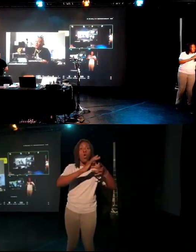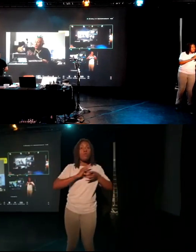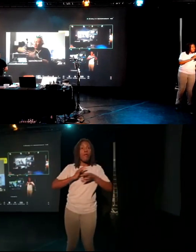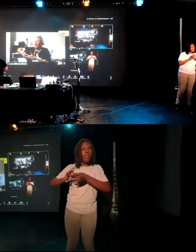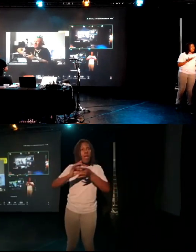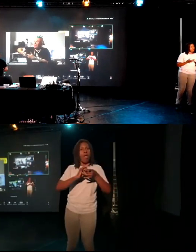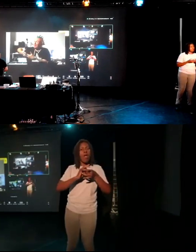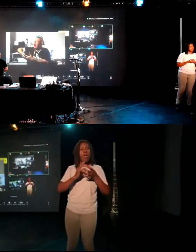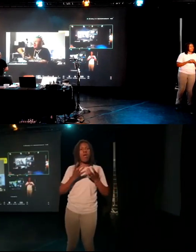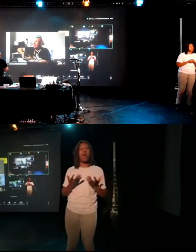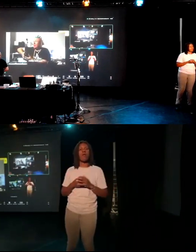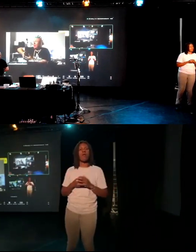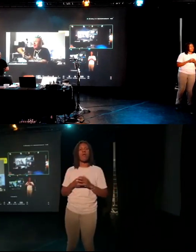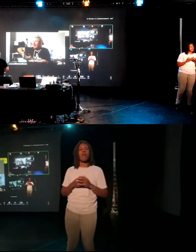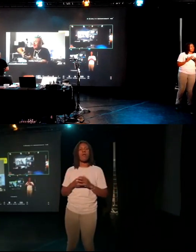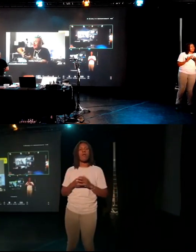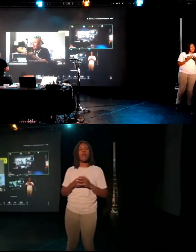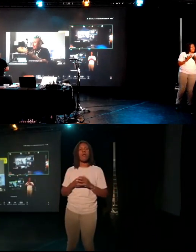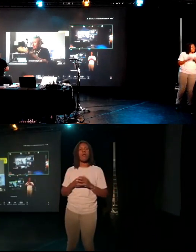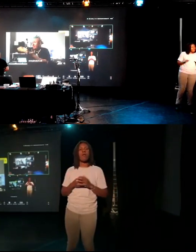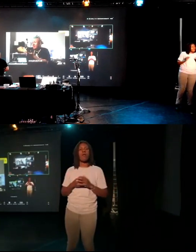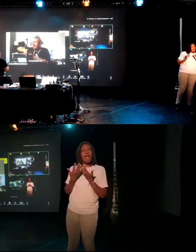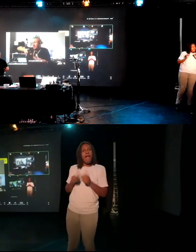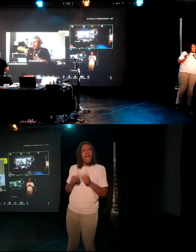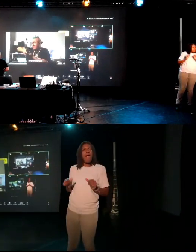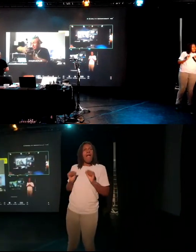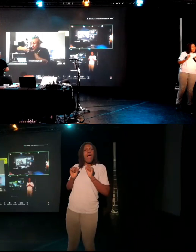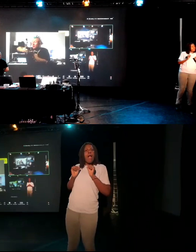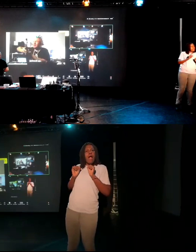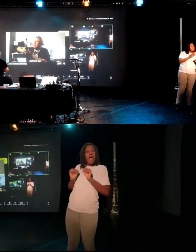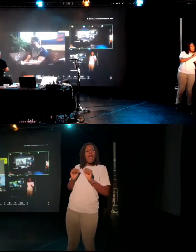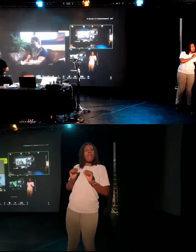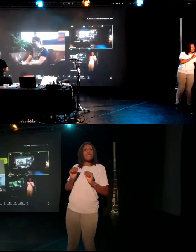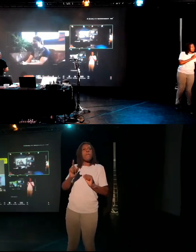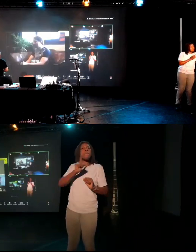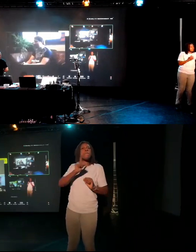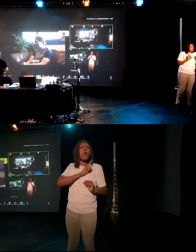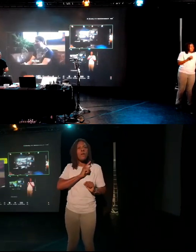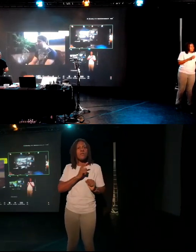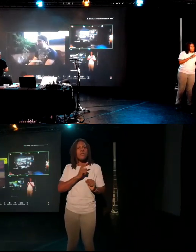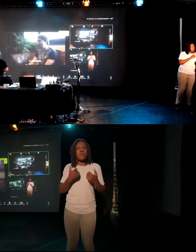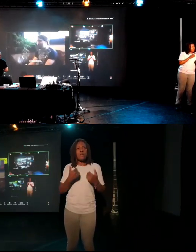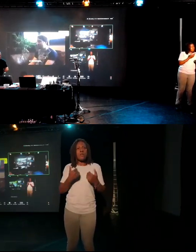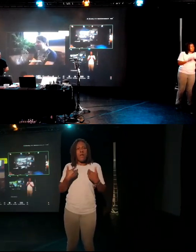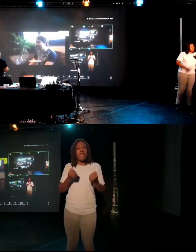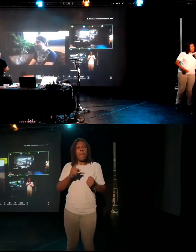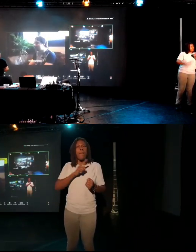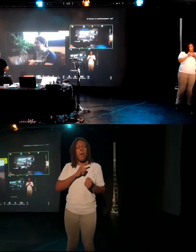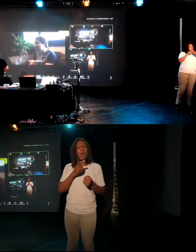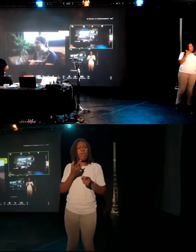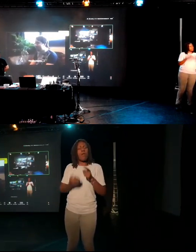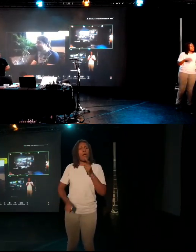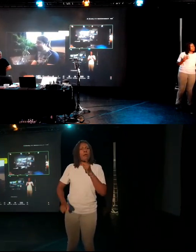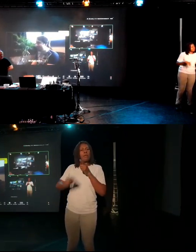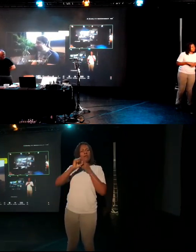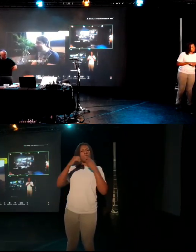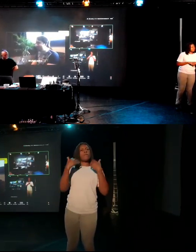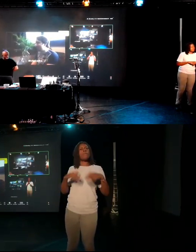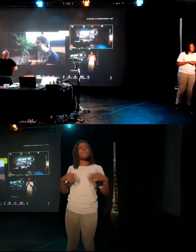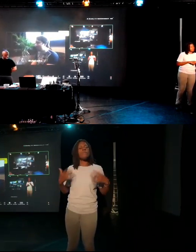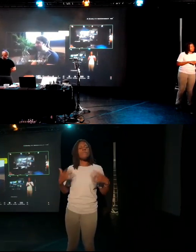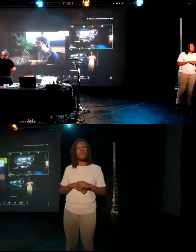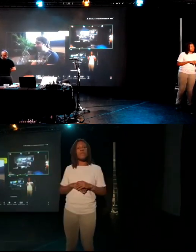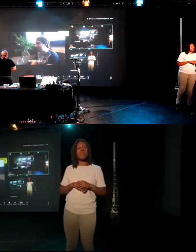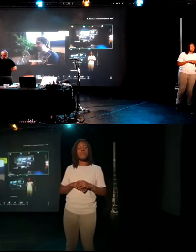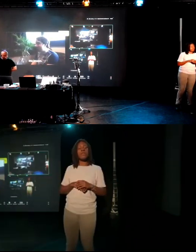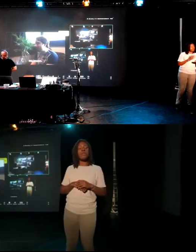He has a purpose. I have a purpose. It's had such a big impact. Lee and the team have brought some character to him I never thought I'd